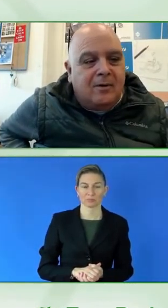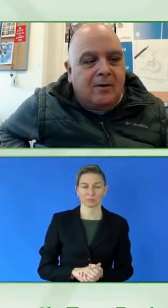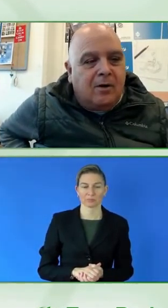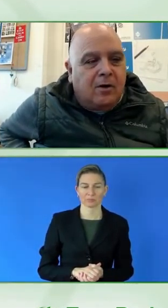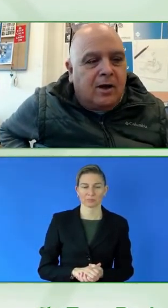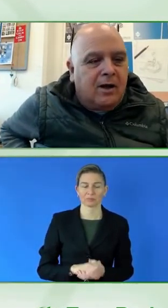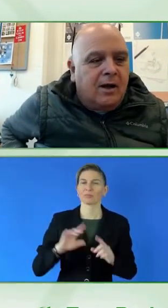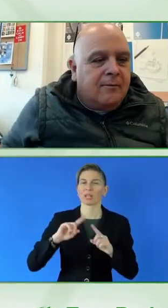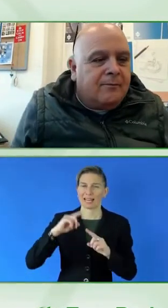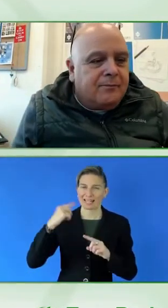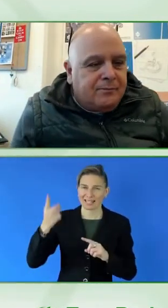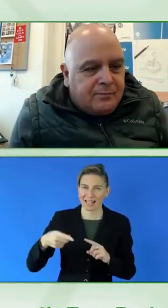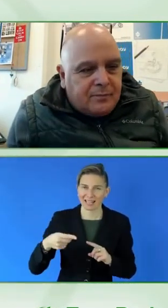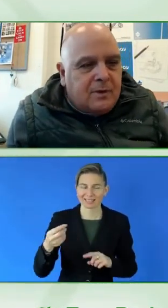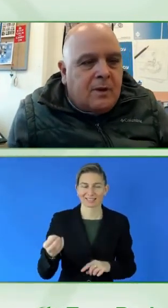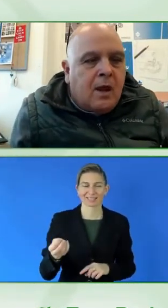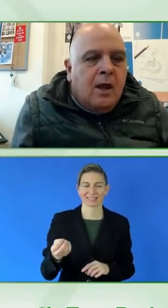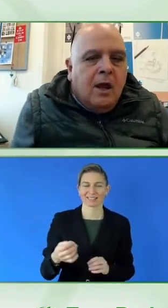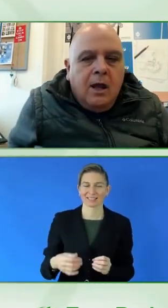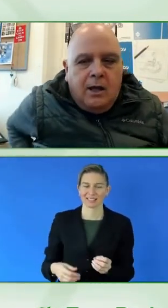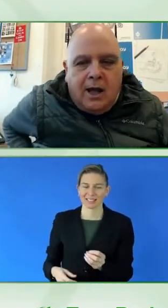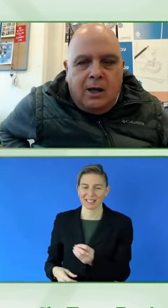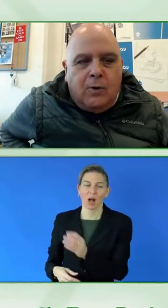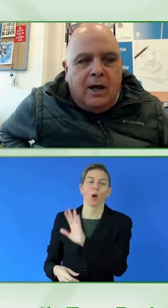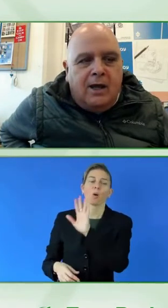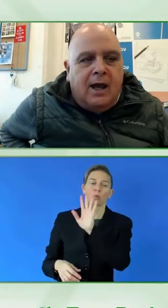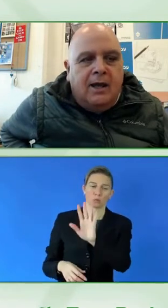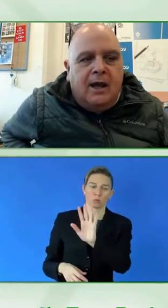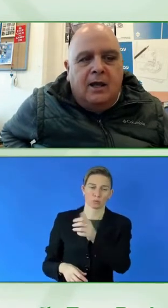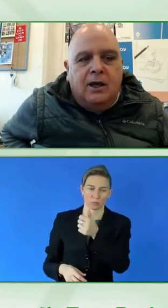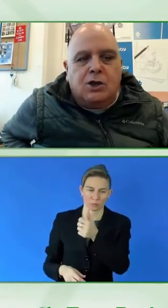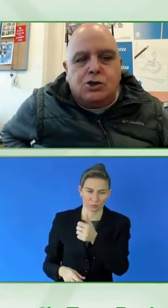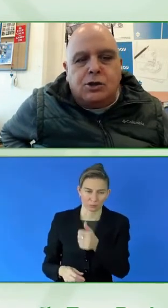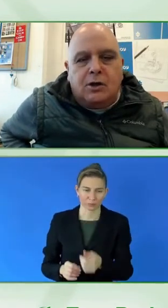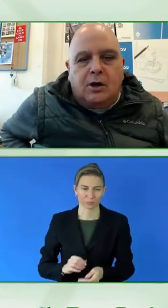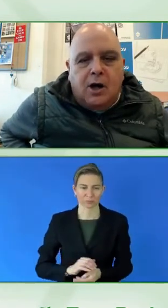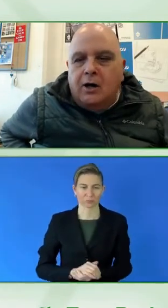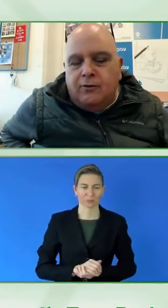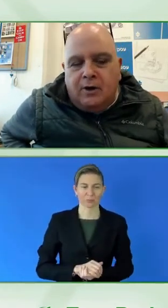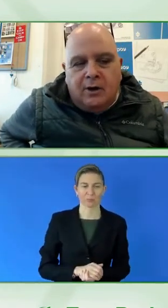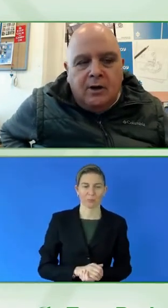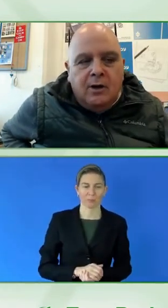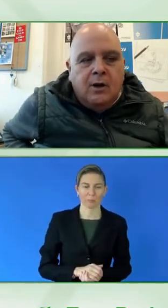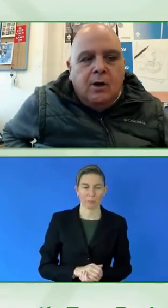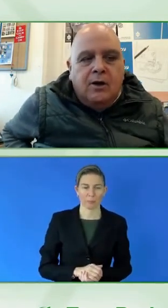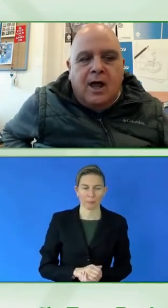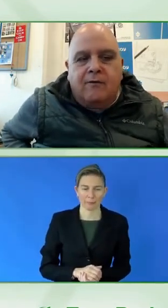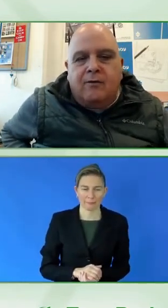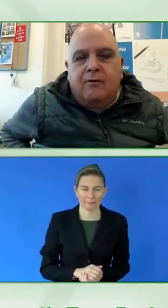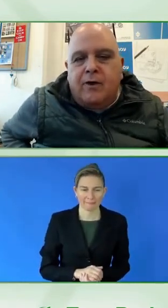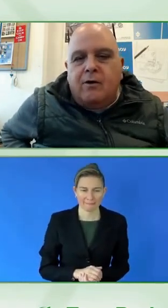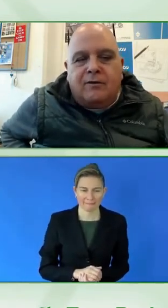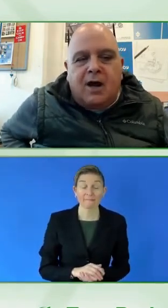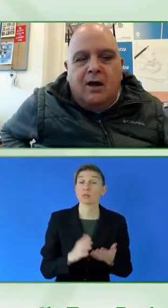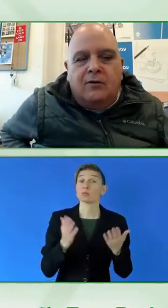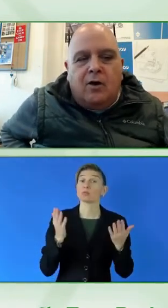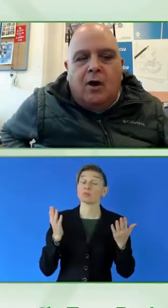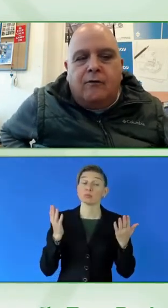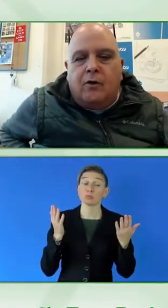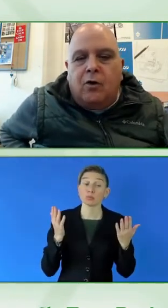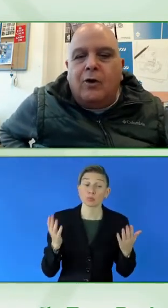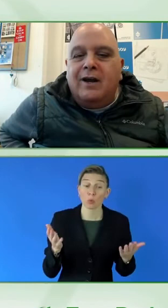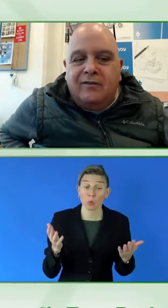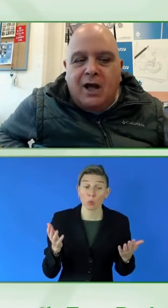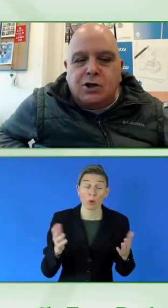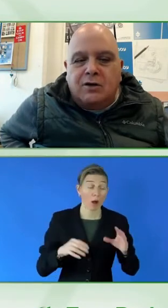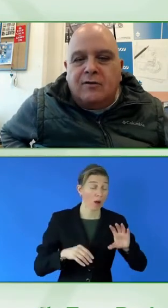Next slide, please. And in any way, in each country, we have various kinds